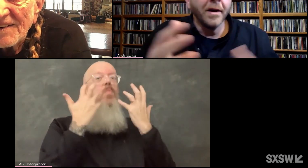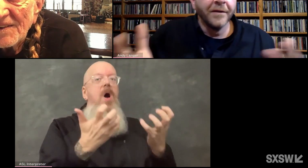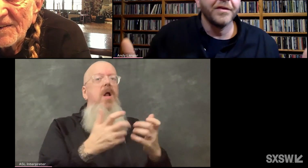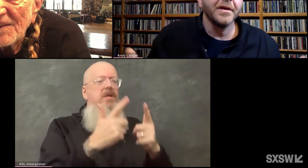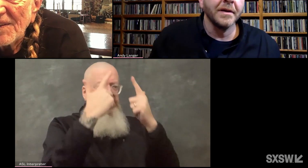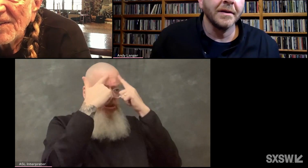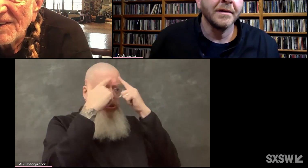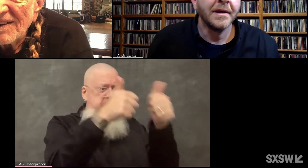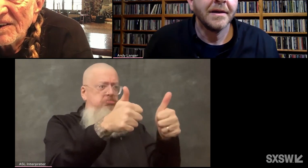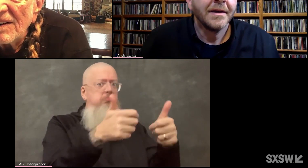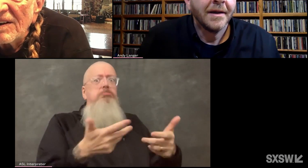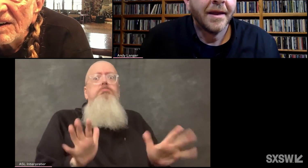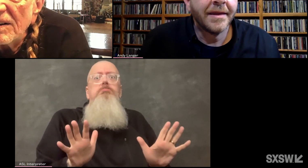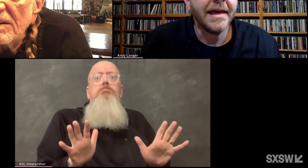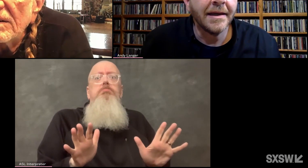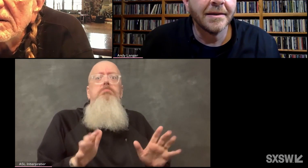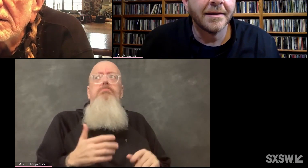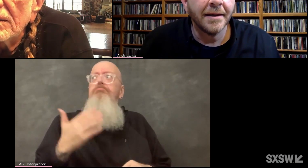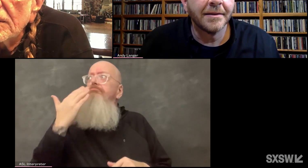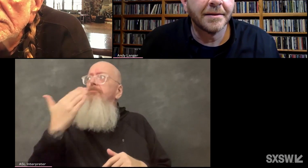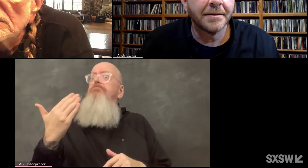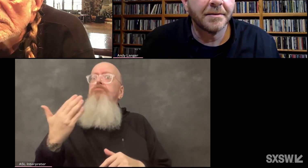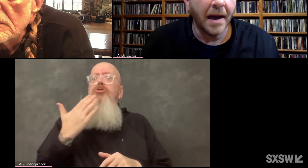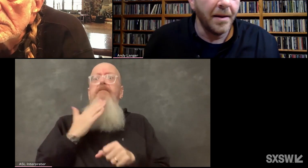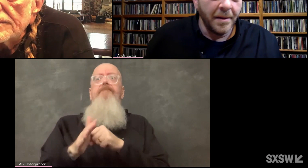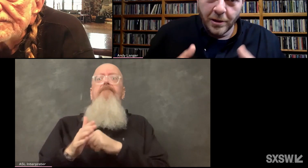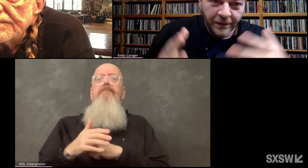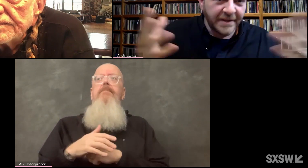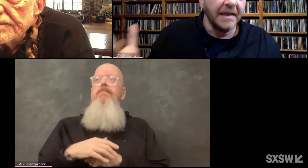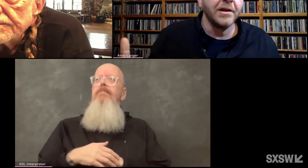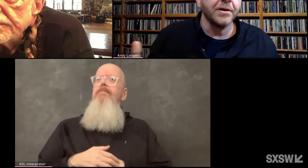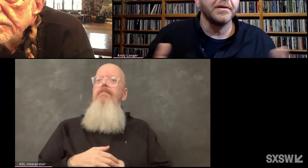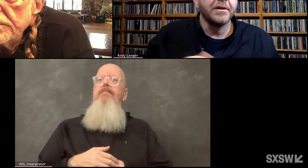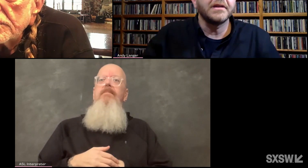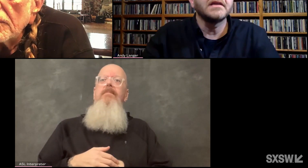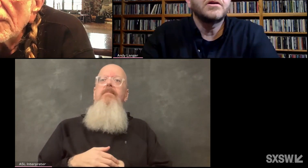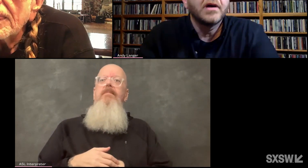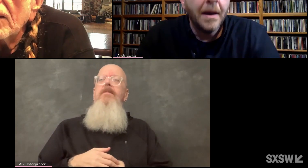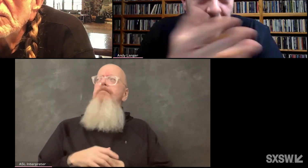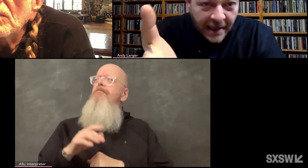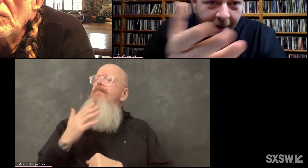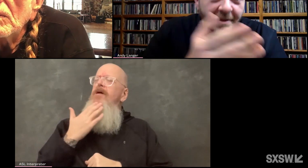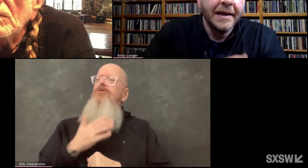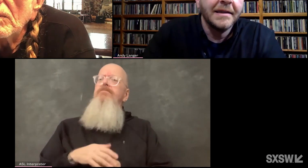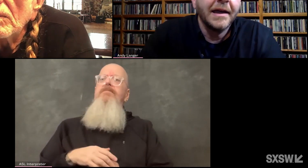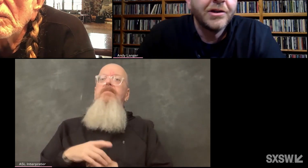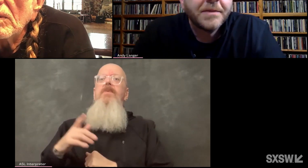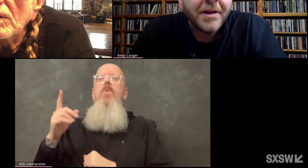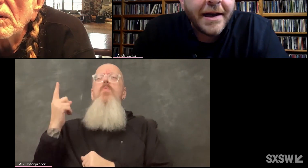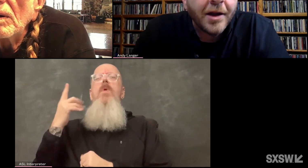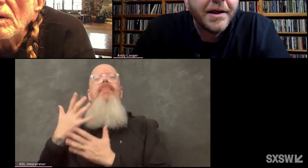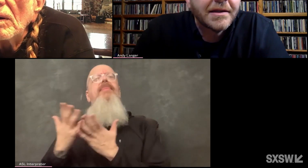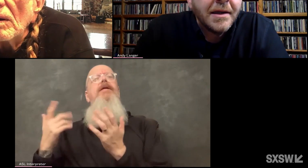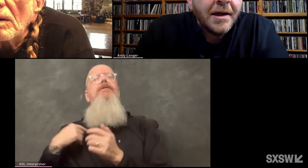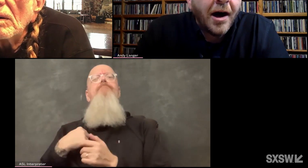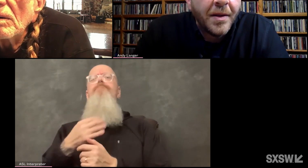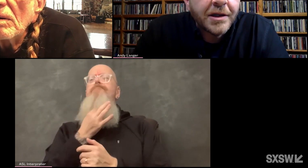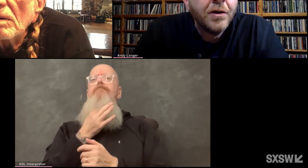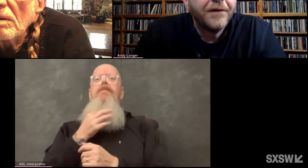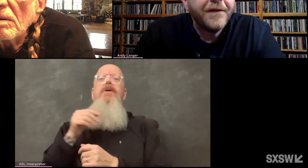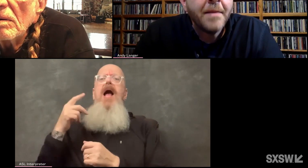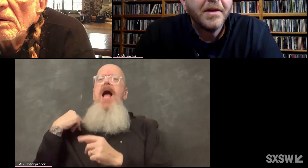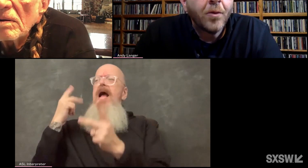one of the things that's, you've seen your sister a couple times, like you said, she's played on this